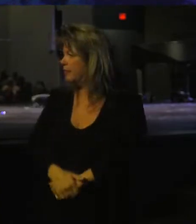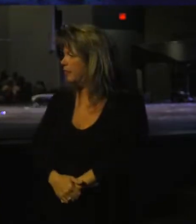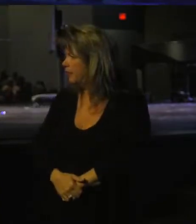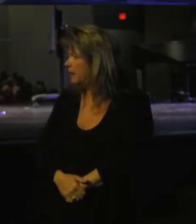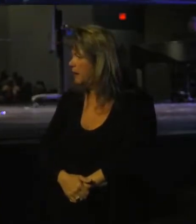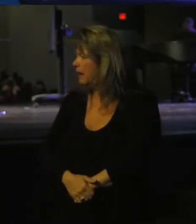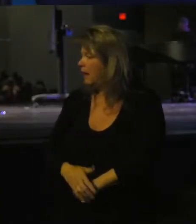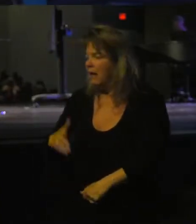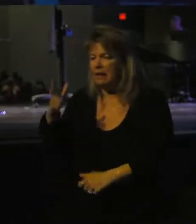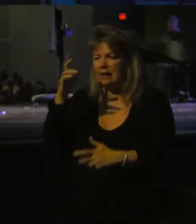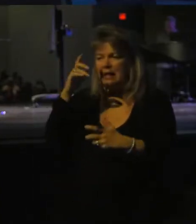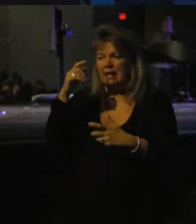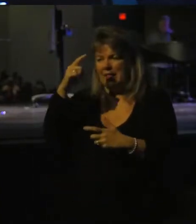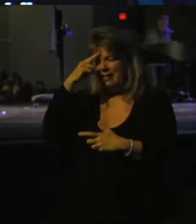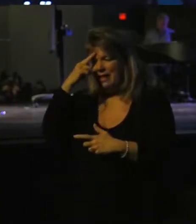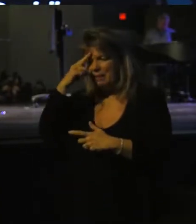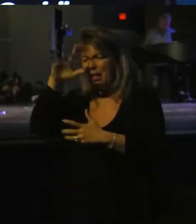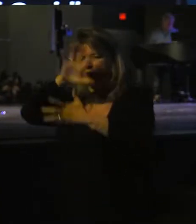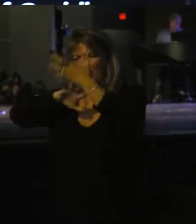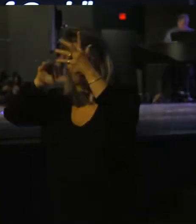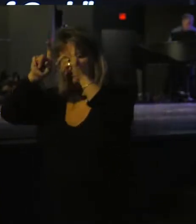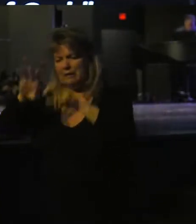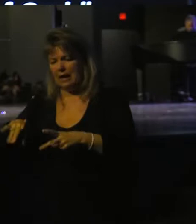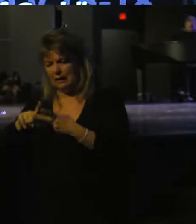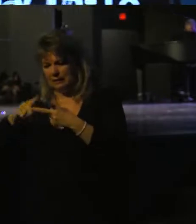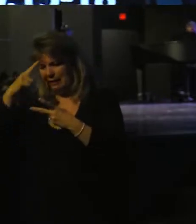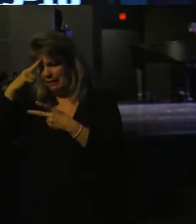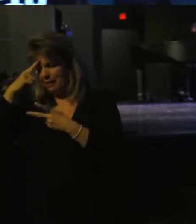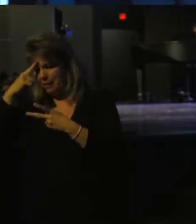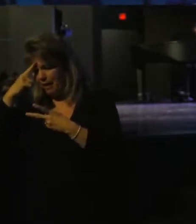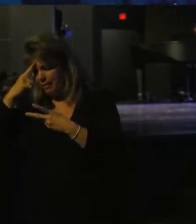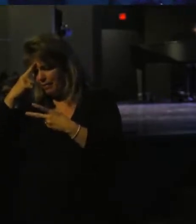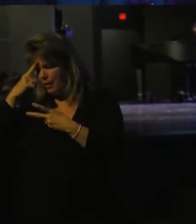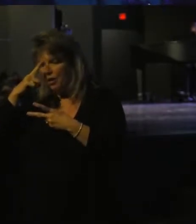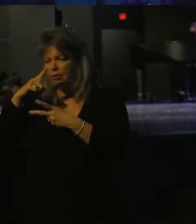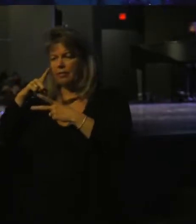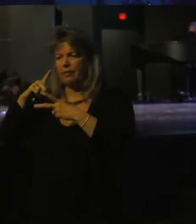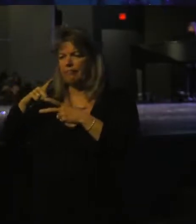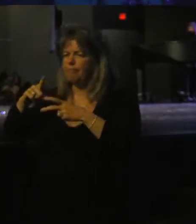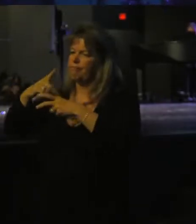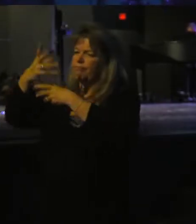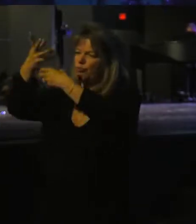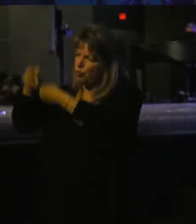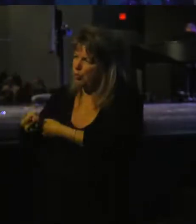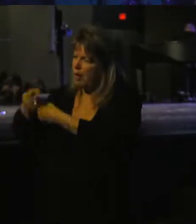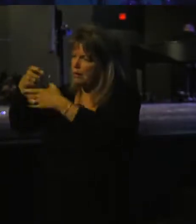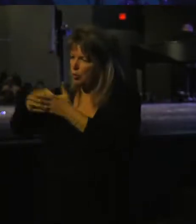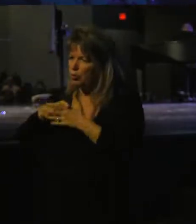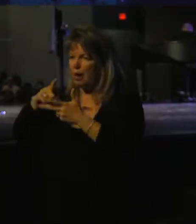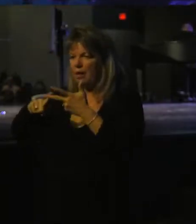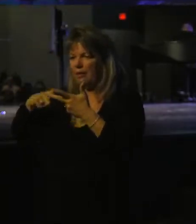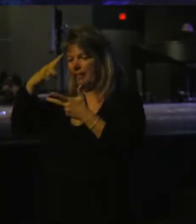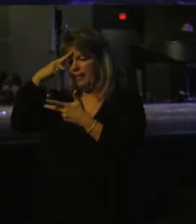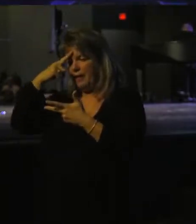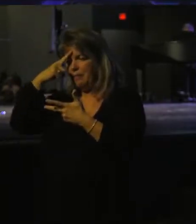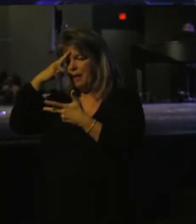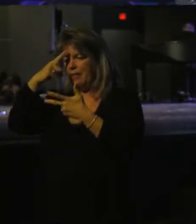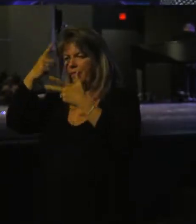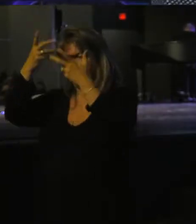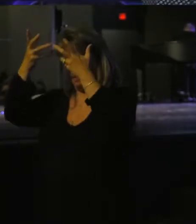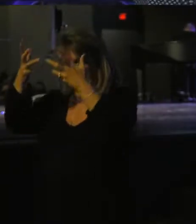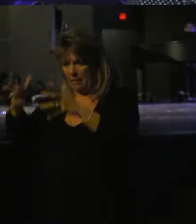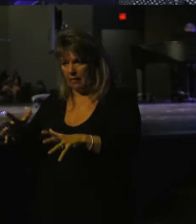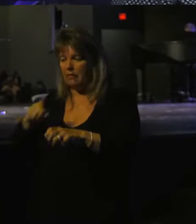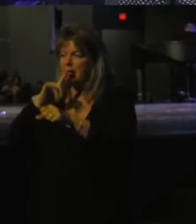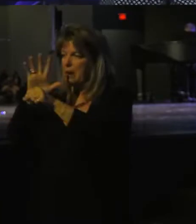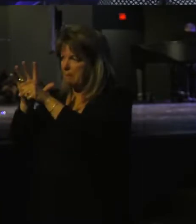Think about the confusing test. Think about the complete trust that was required and then think about the completed, I mean the